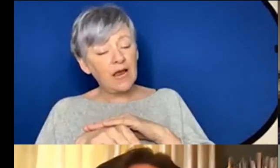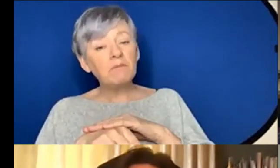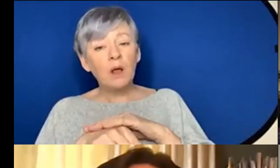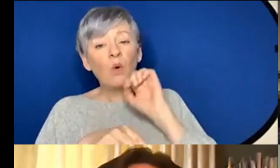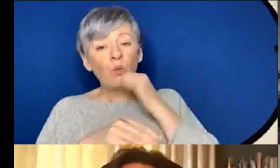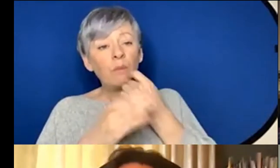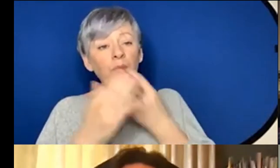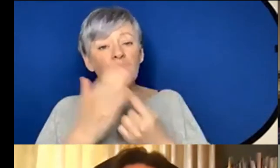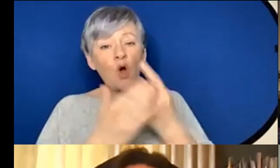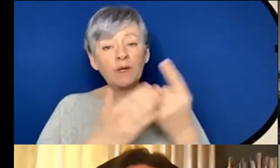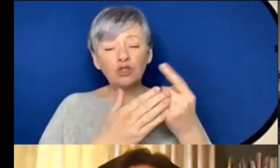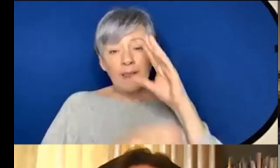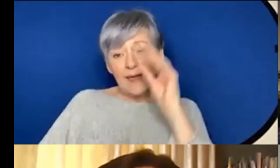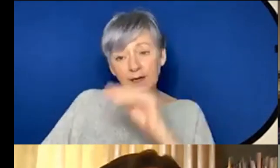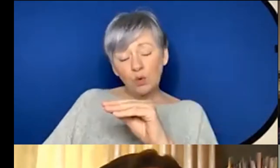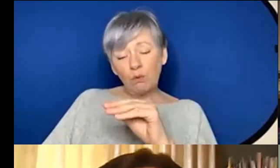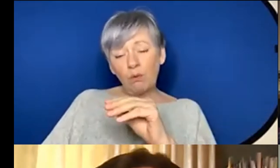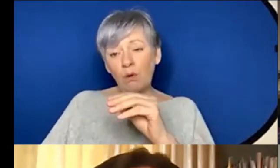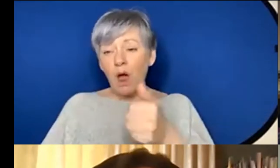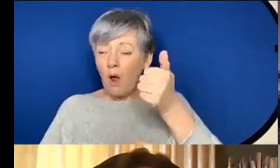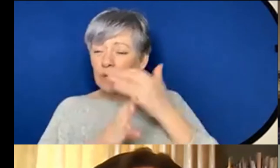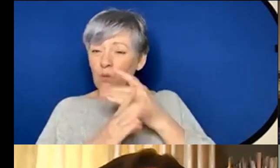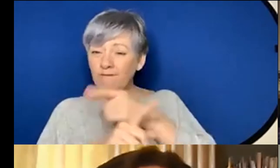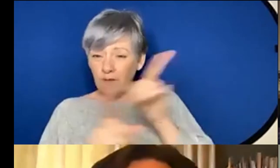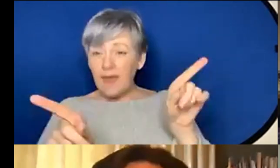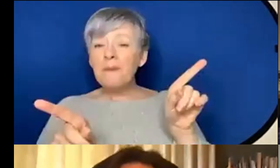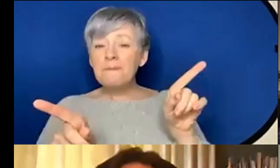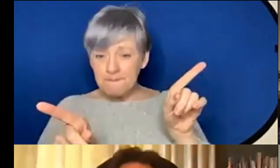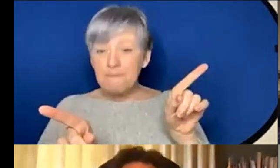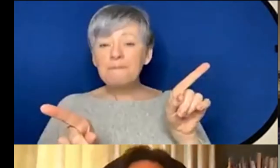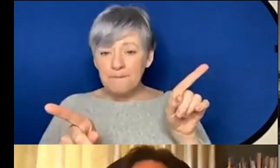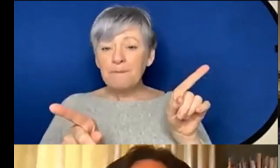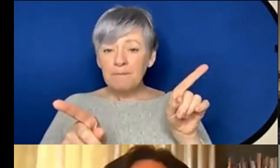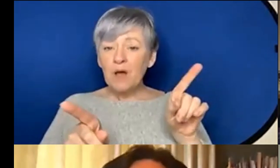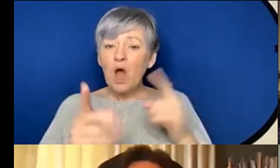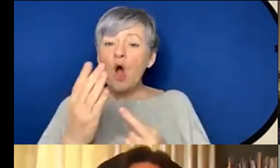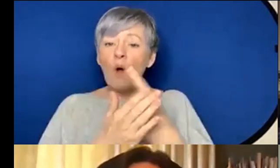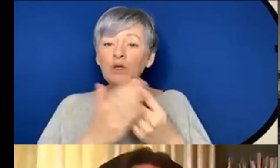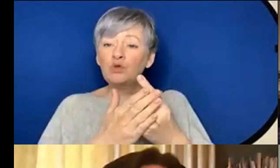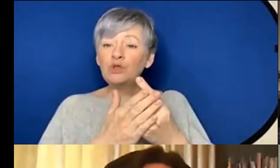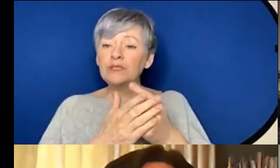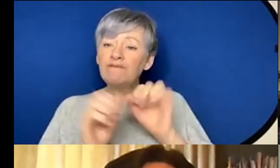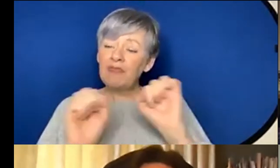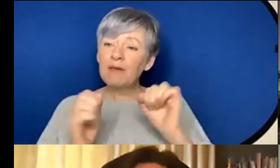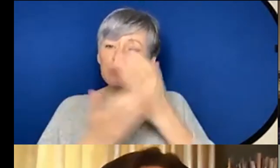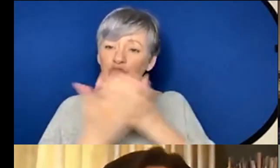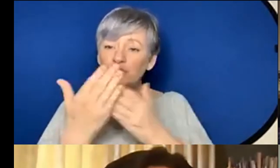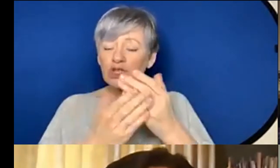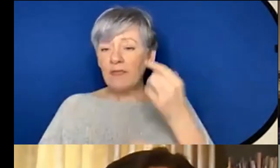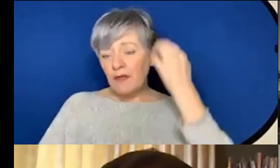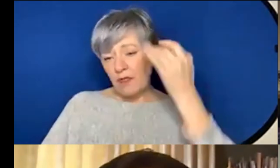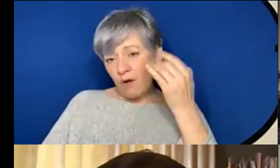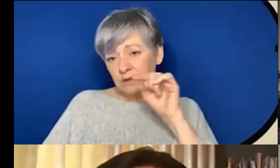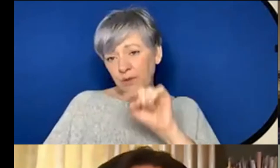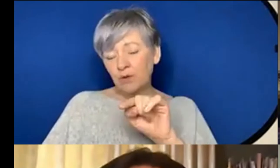to let you know how that how that worked for them because there will be a chance for people to share their thoughts with you thank you very much